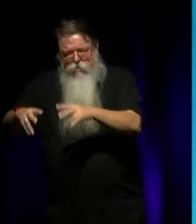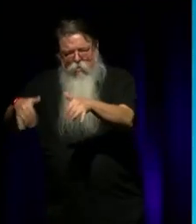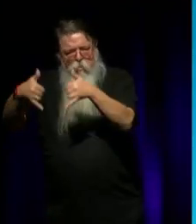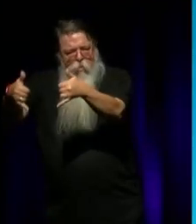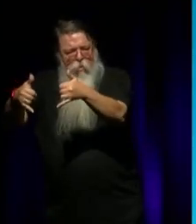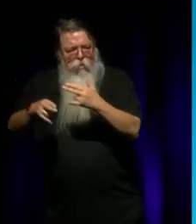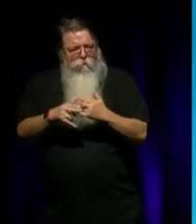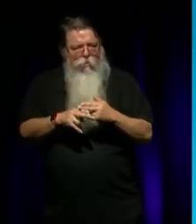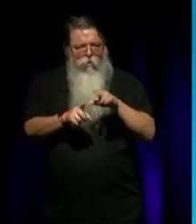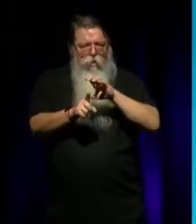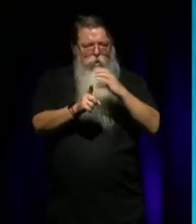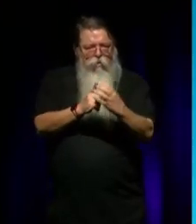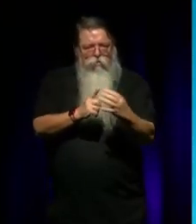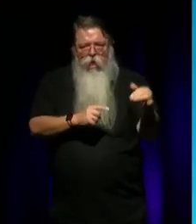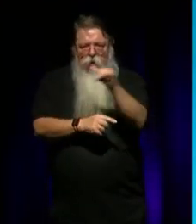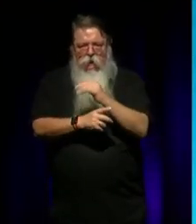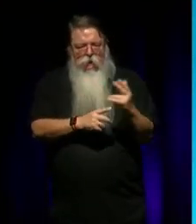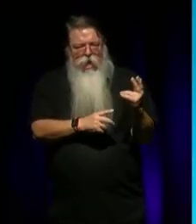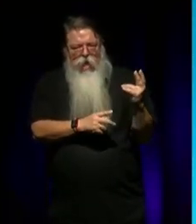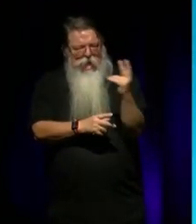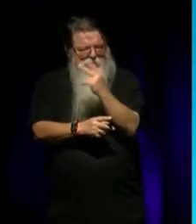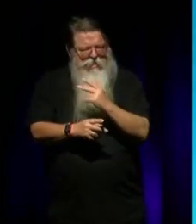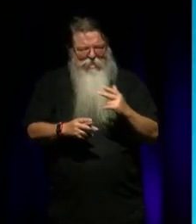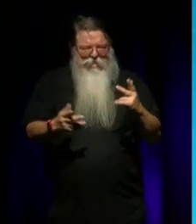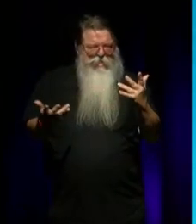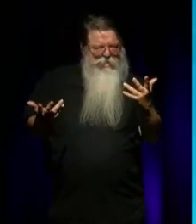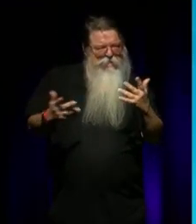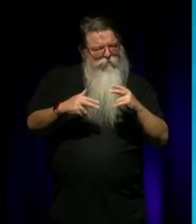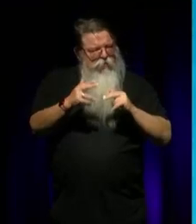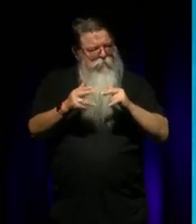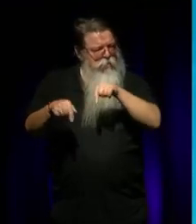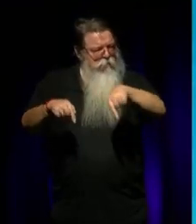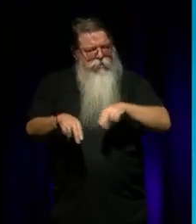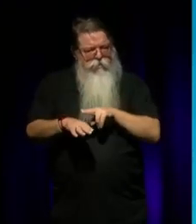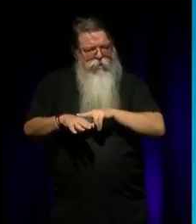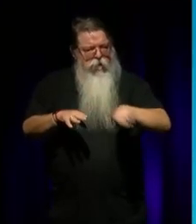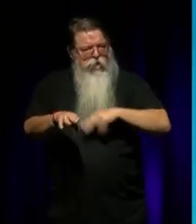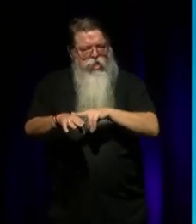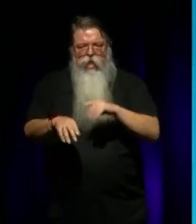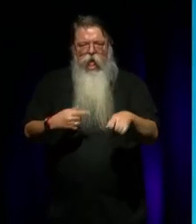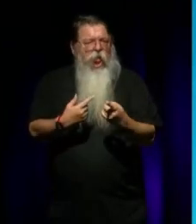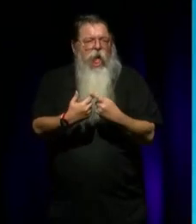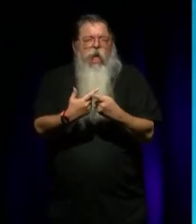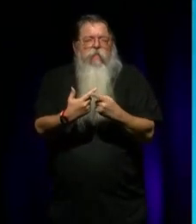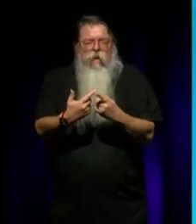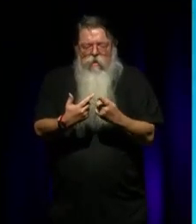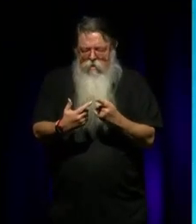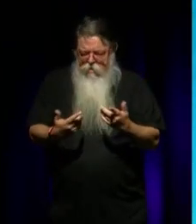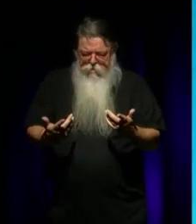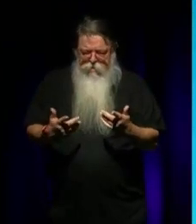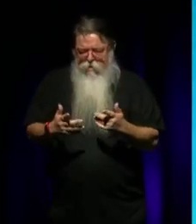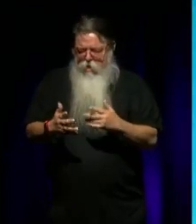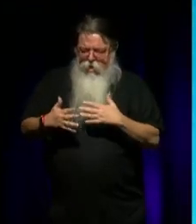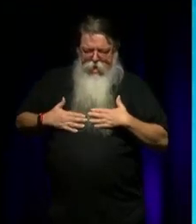and artistic fabric of the nation, and numerous other Helpman, Deadly and Film Awards, just numerous other Helpman and Deadly